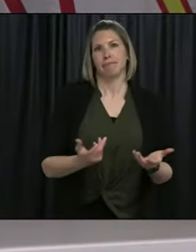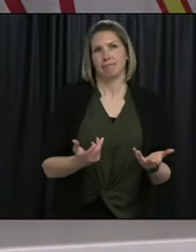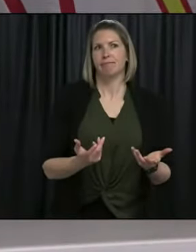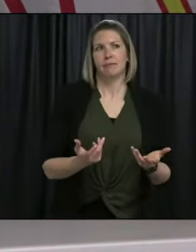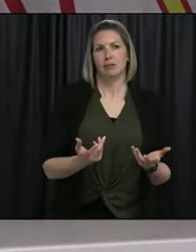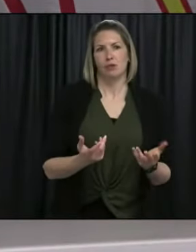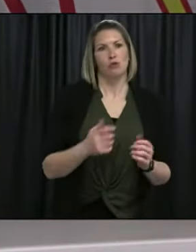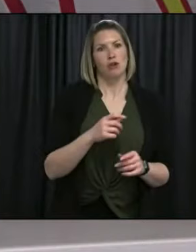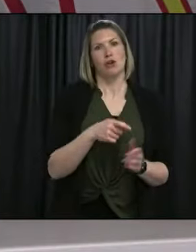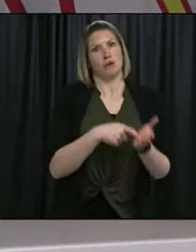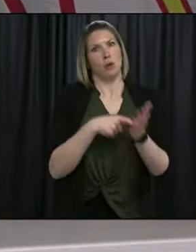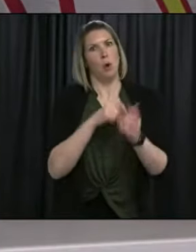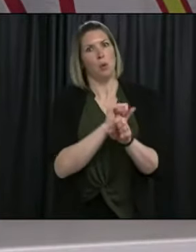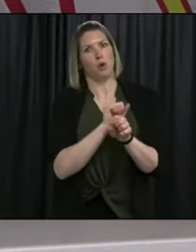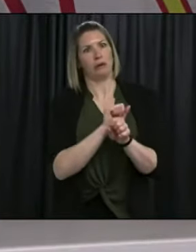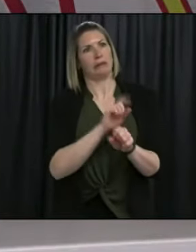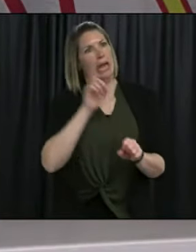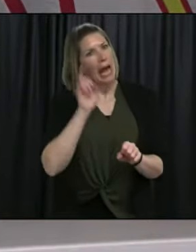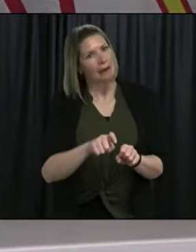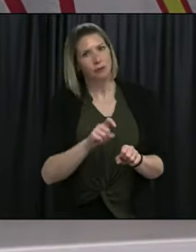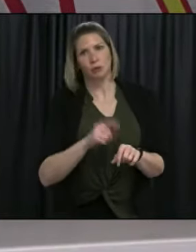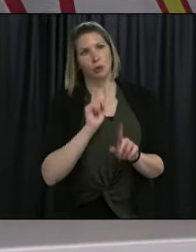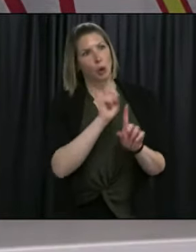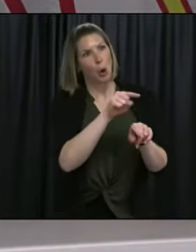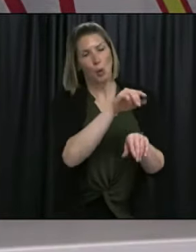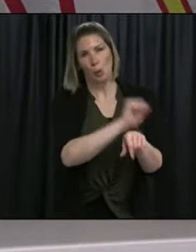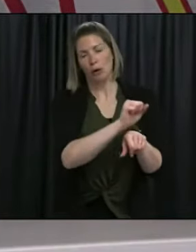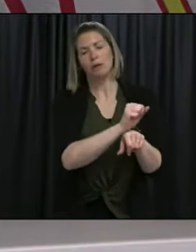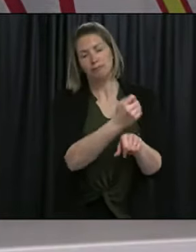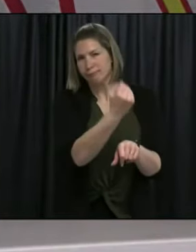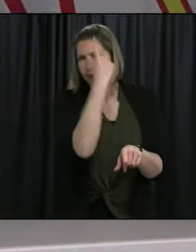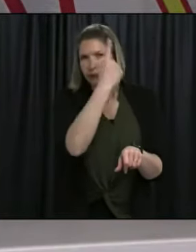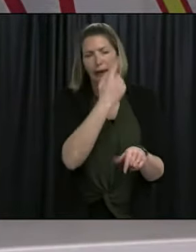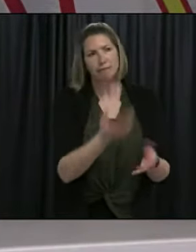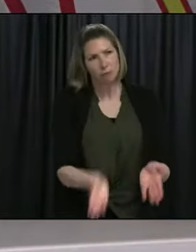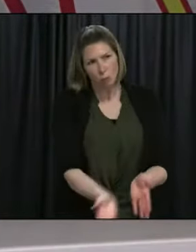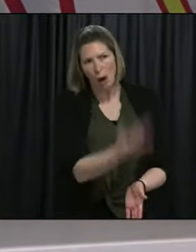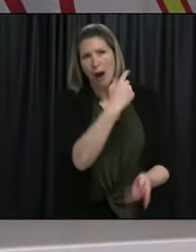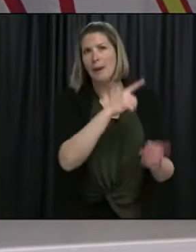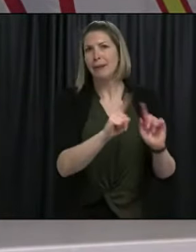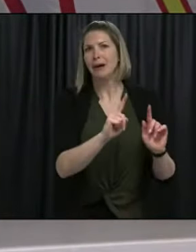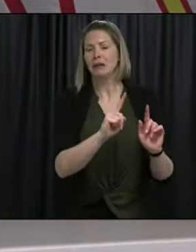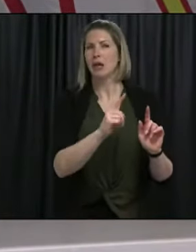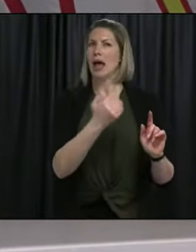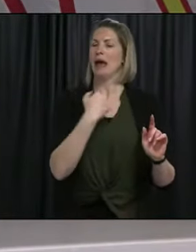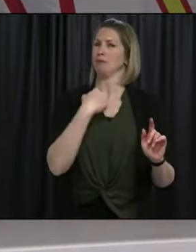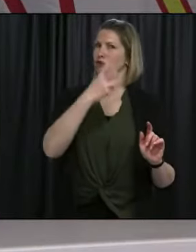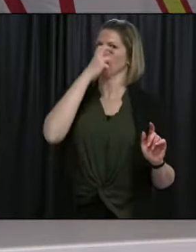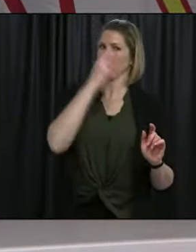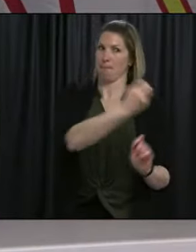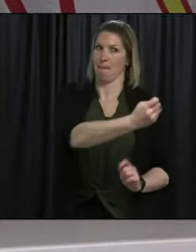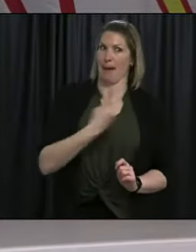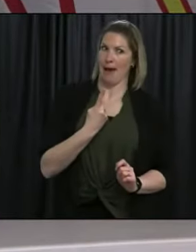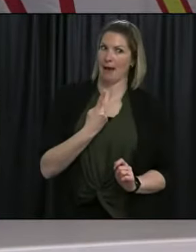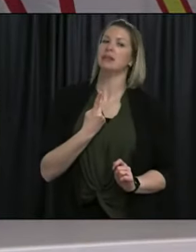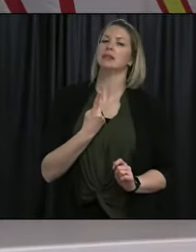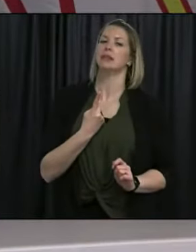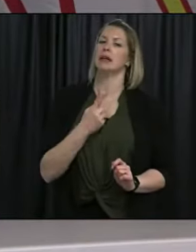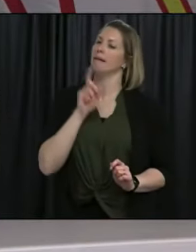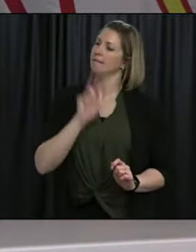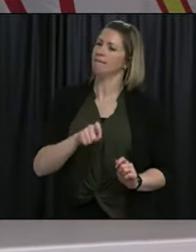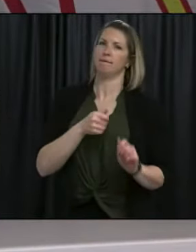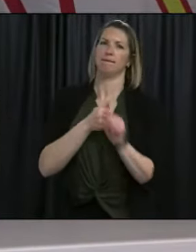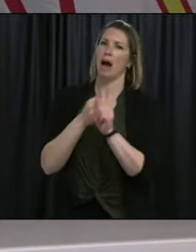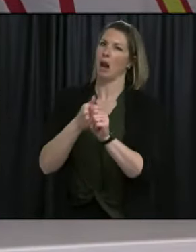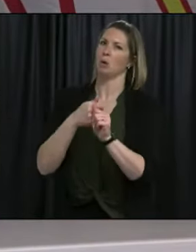rotational workers who are doing this over and over again and need to spend time with their families. So we're trying to reduce the risk of that spread. That's as